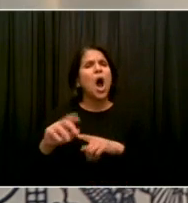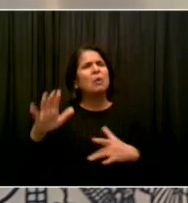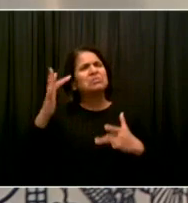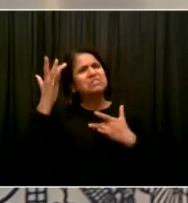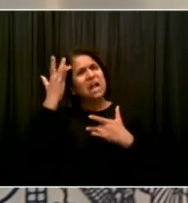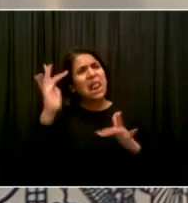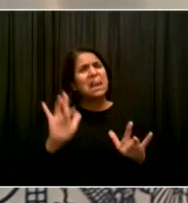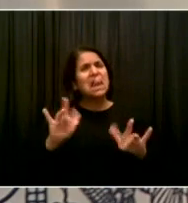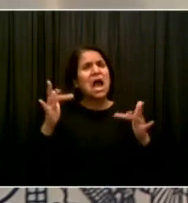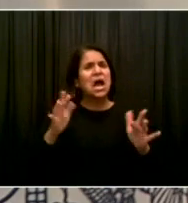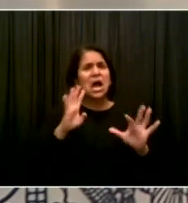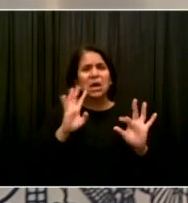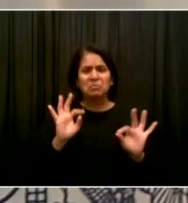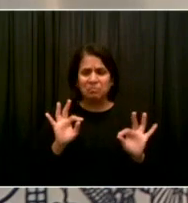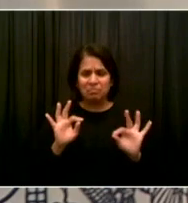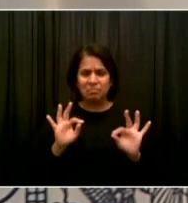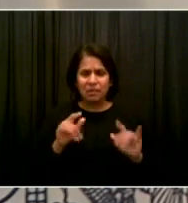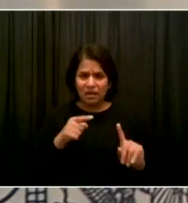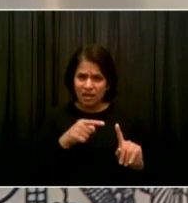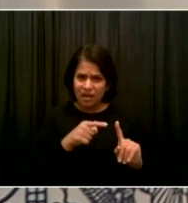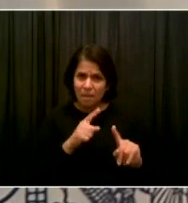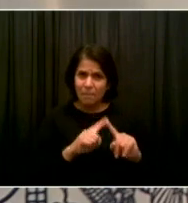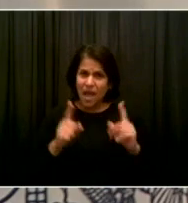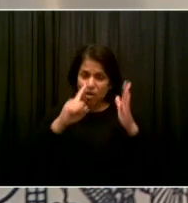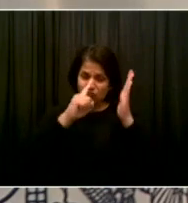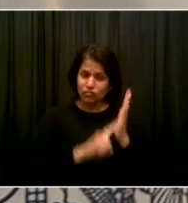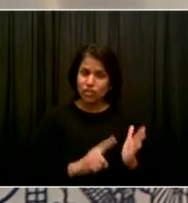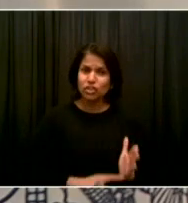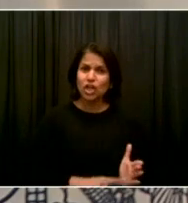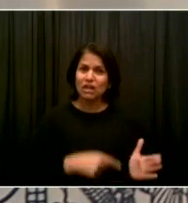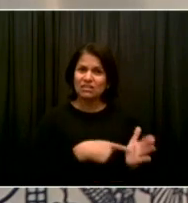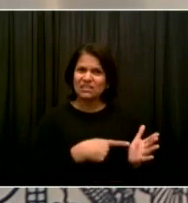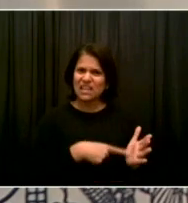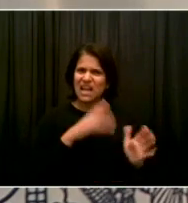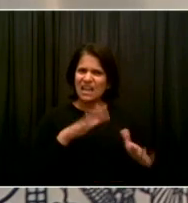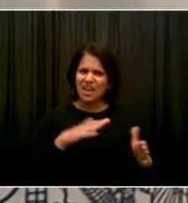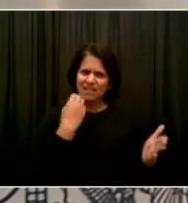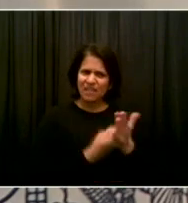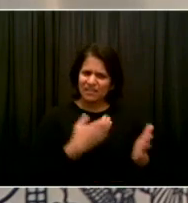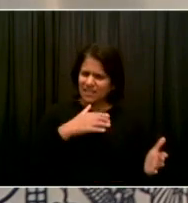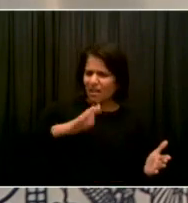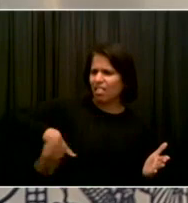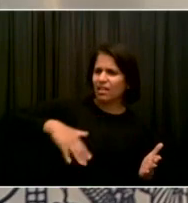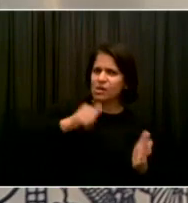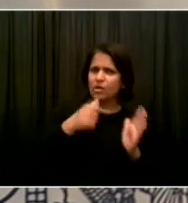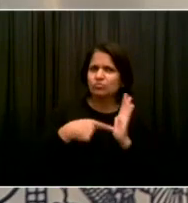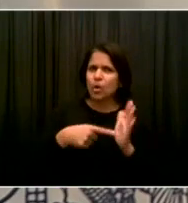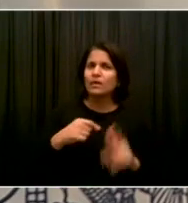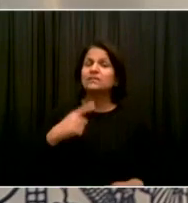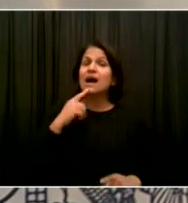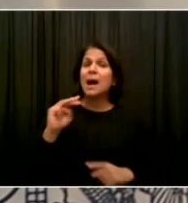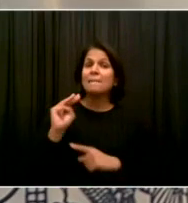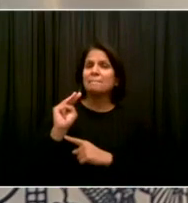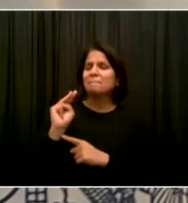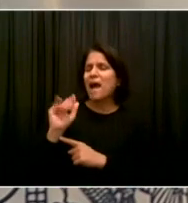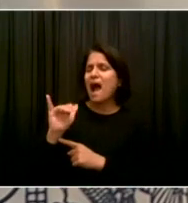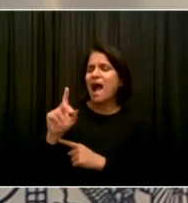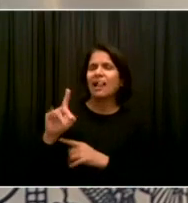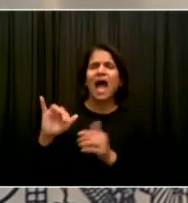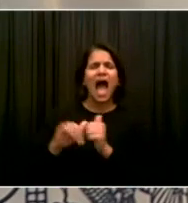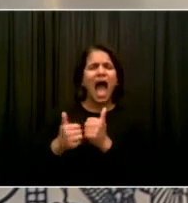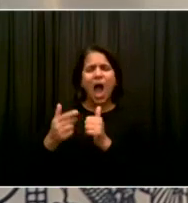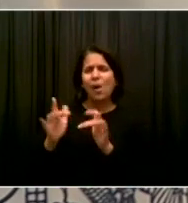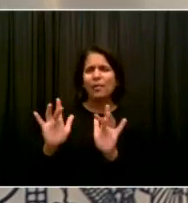data, is this primarily looking at the hospitalization rates in South Africa and other countries right now?